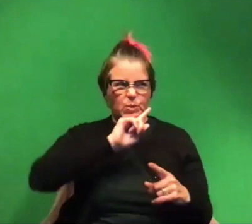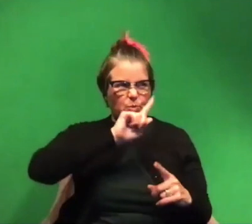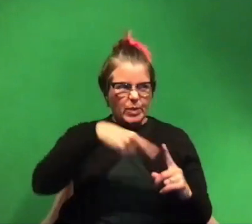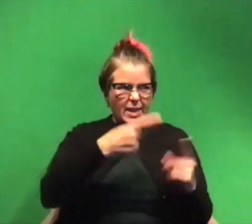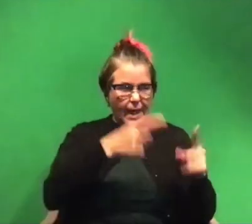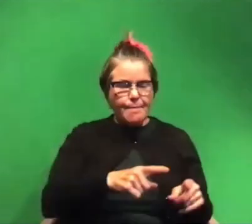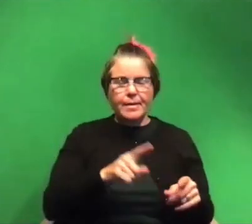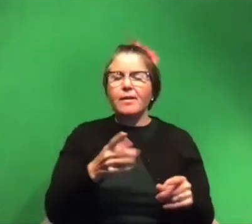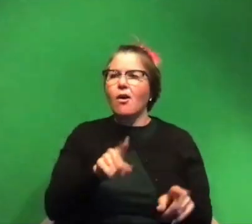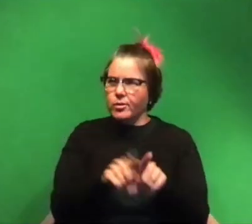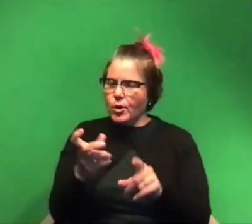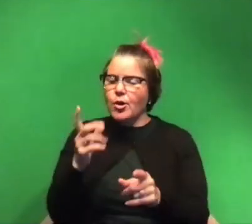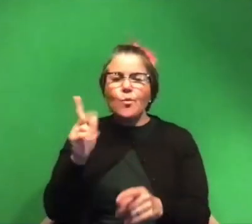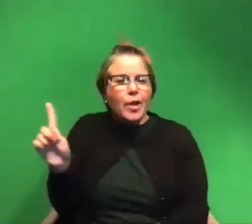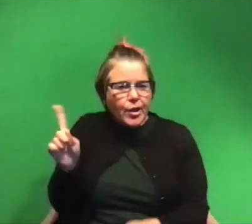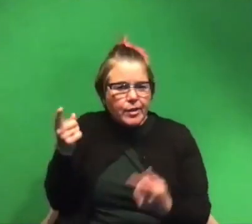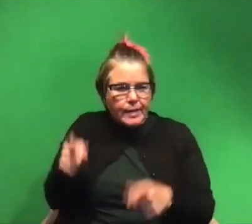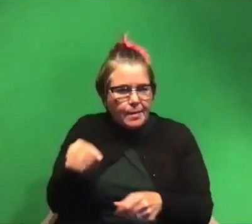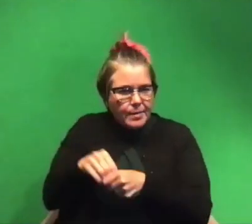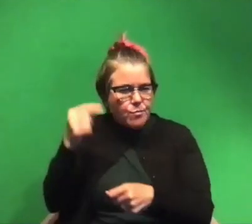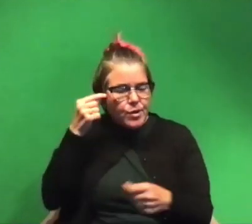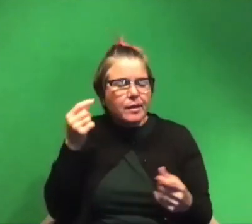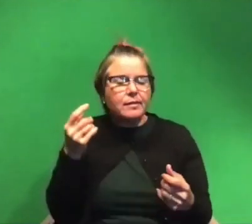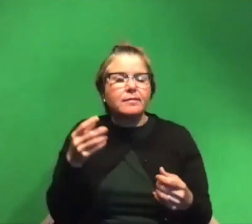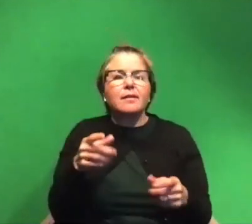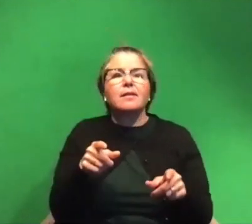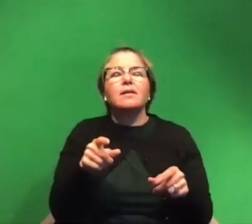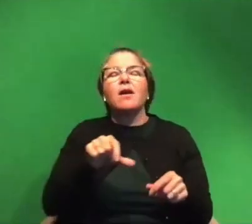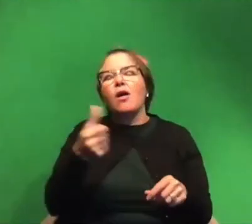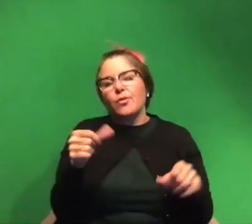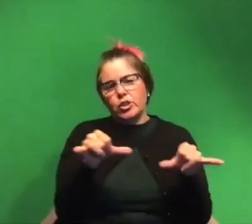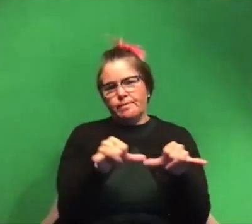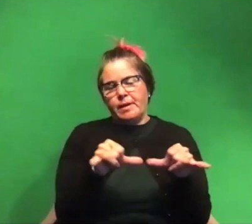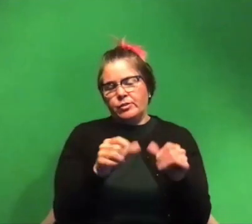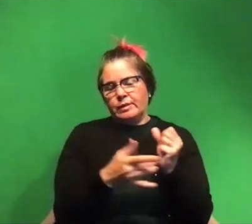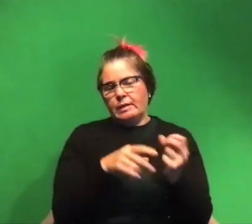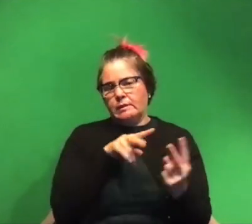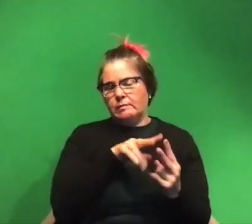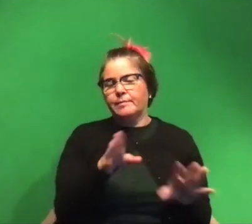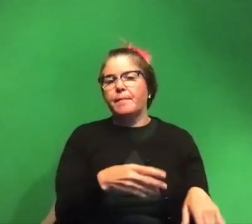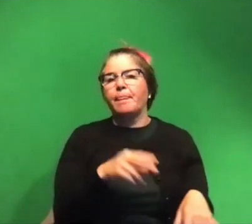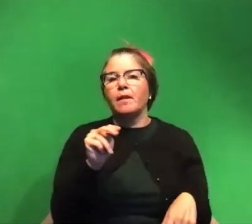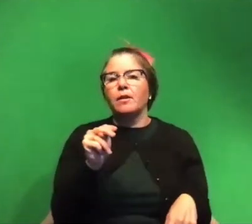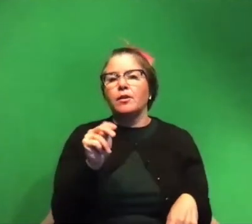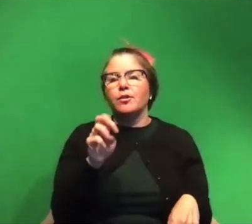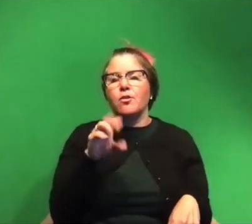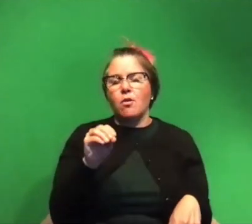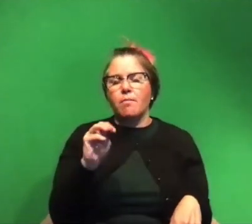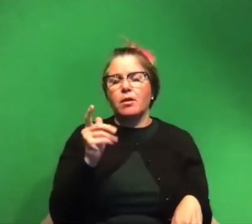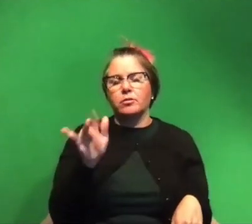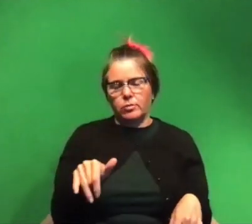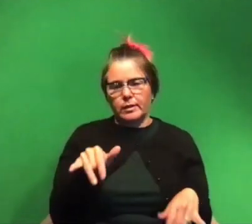know where it's happening um and there are also other than measuring techniques specifically there are also neuromodulatory techniques and